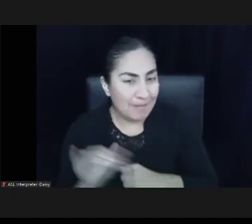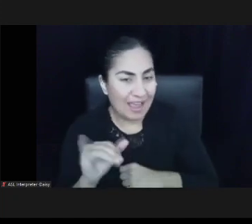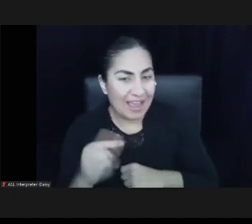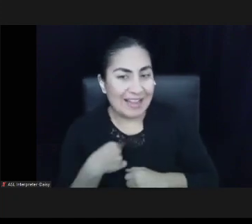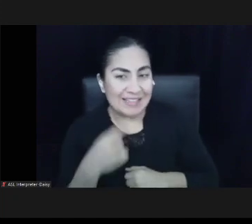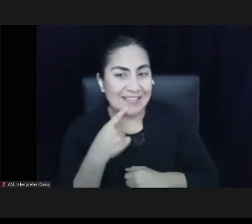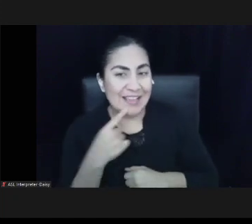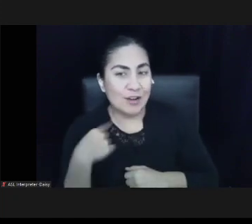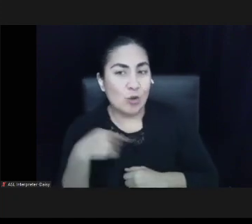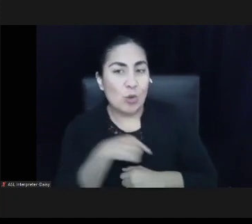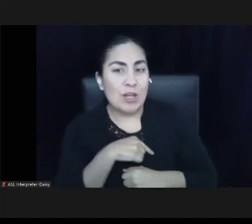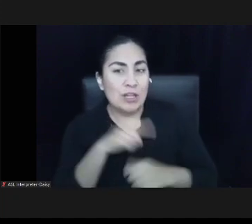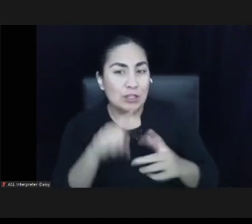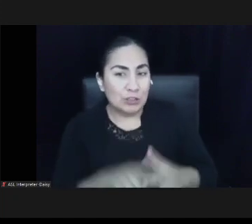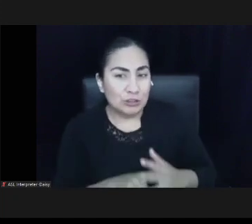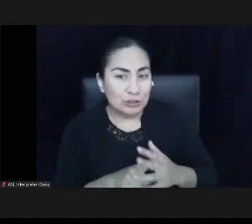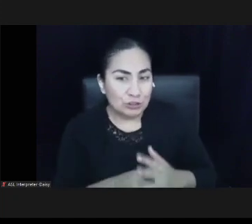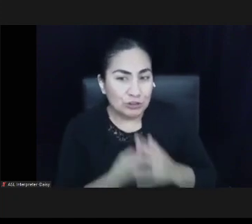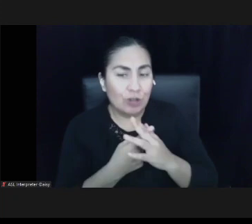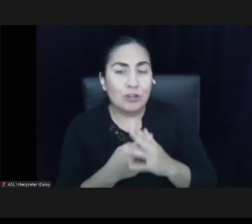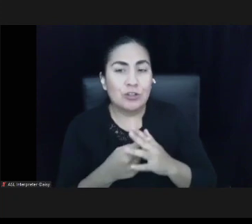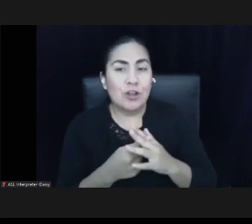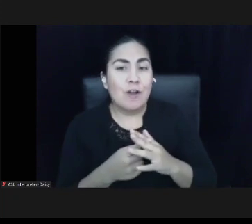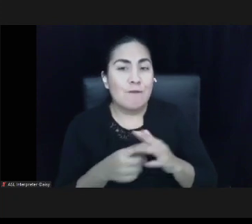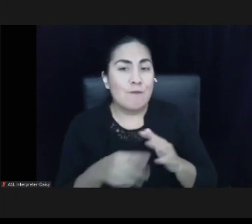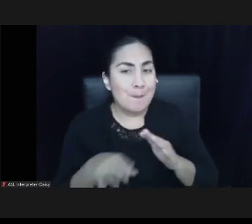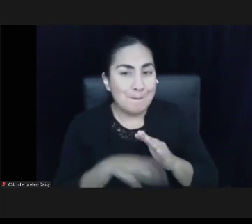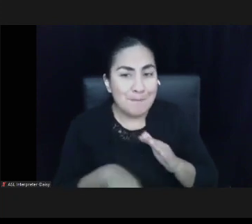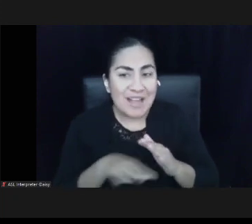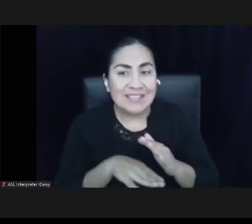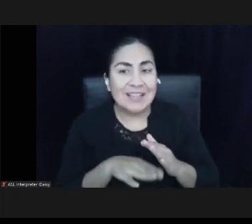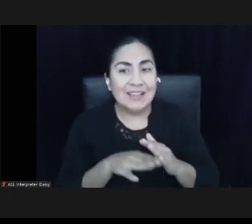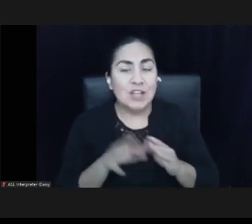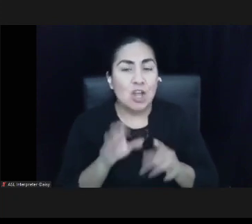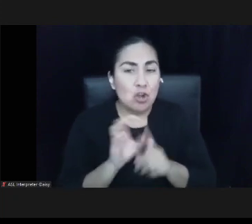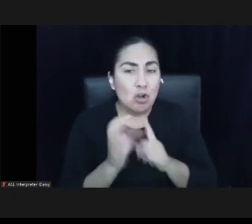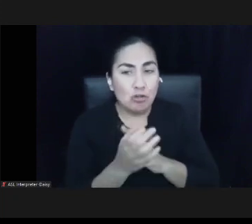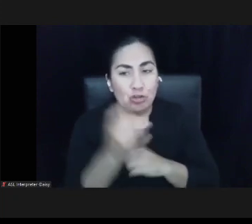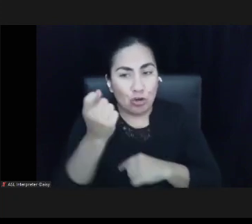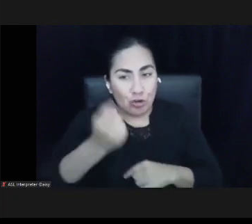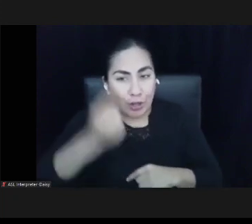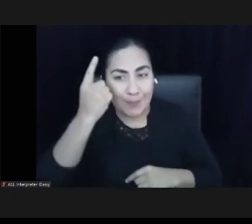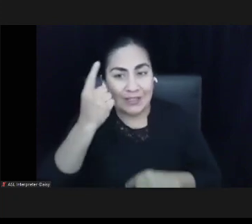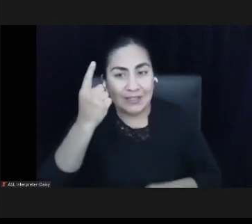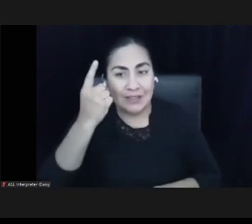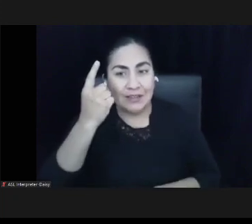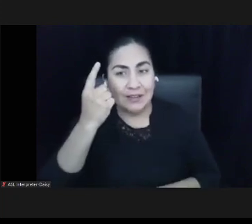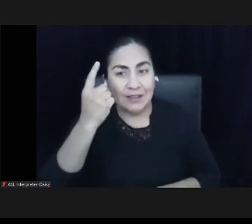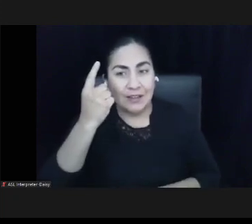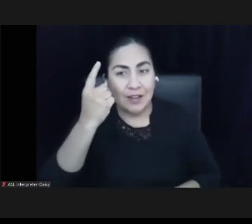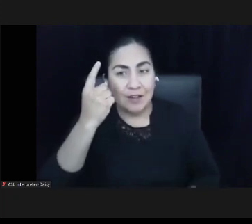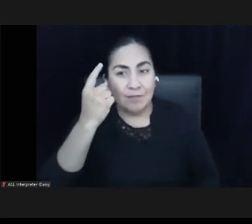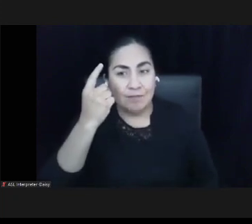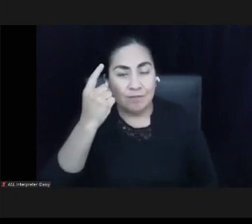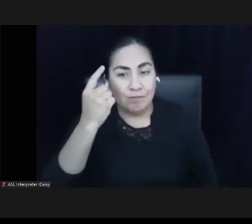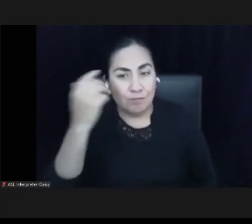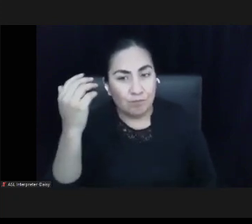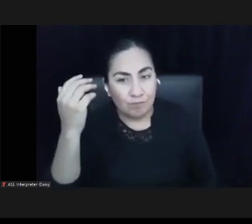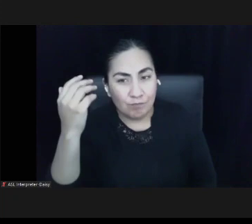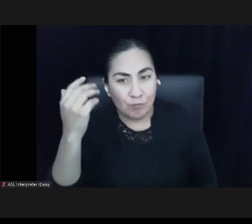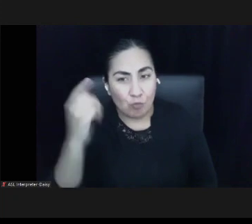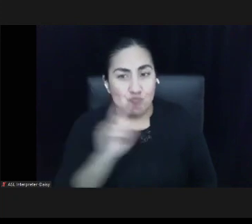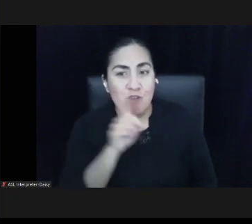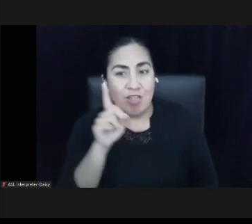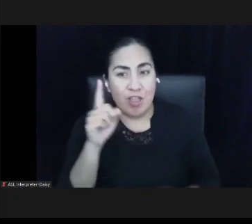baseline sort of cultural competency, learning and understanding, which really over time led